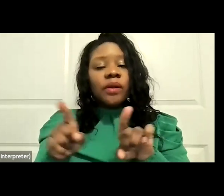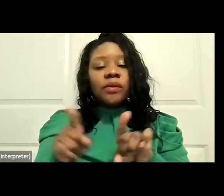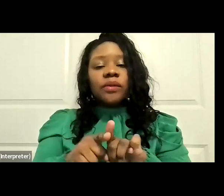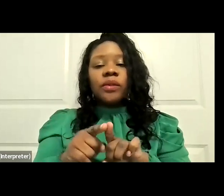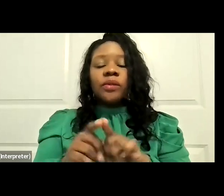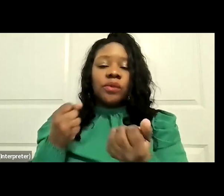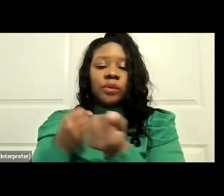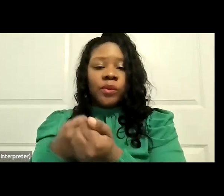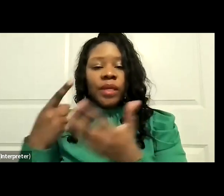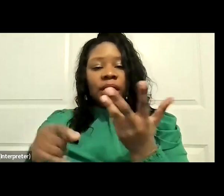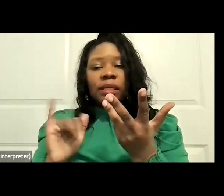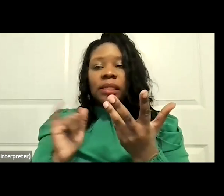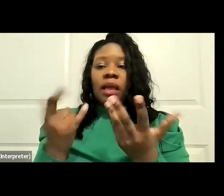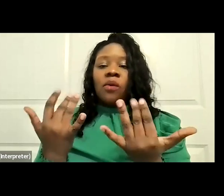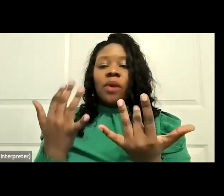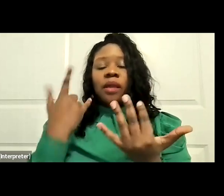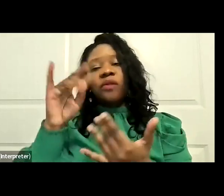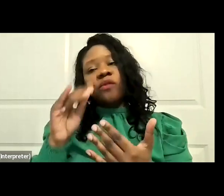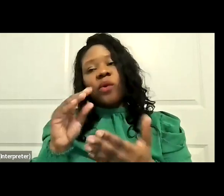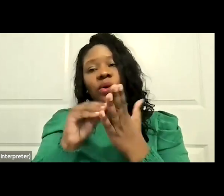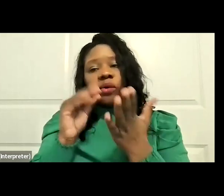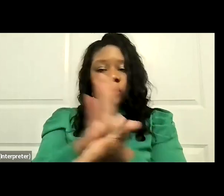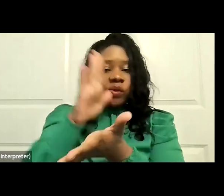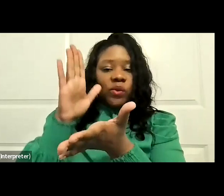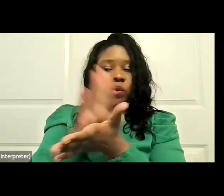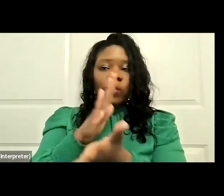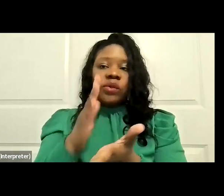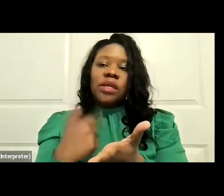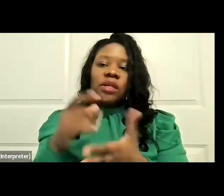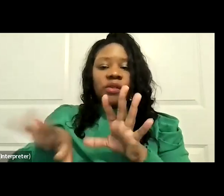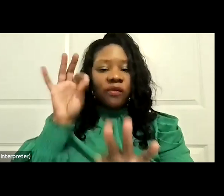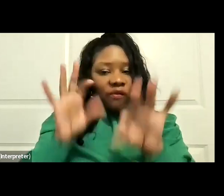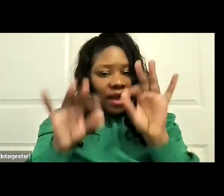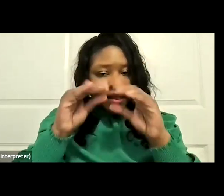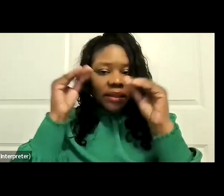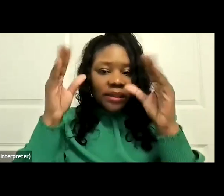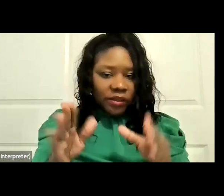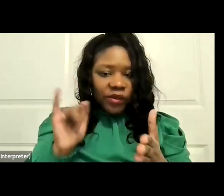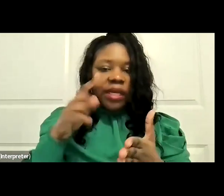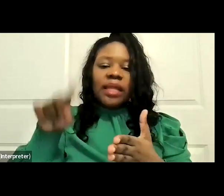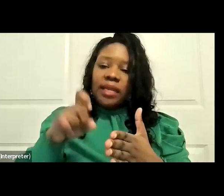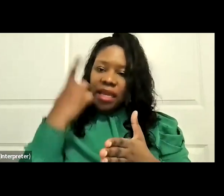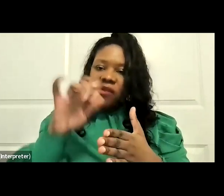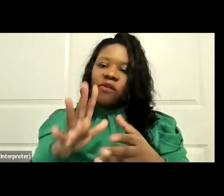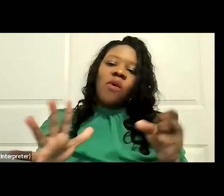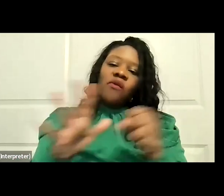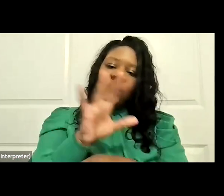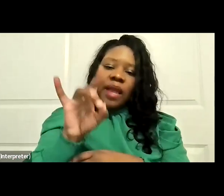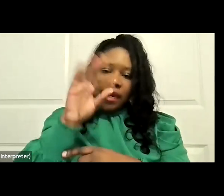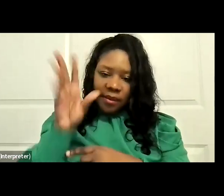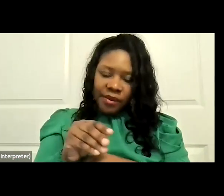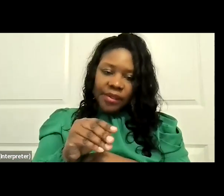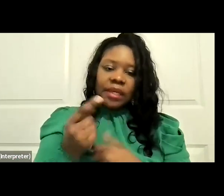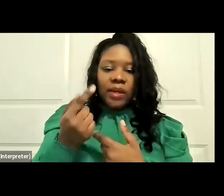waiting for schools to be able to find the credentialed teachers they need to fill that 80% requirement. Just a little bit about how the campaign started. was